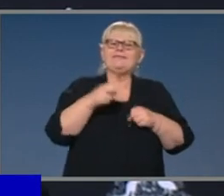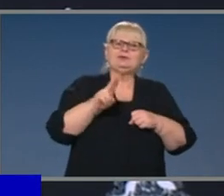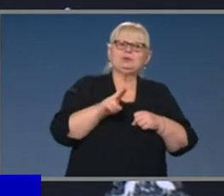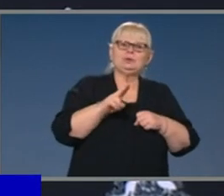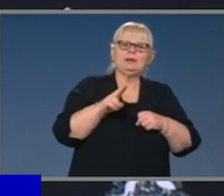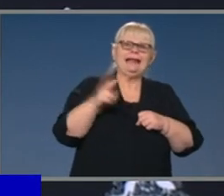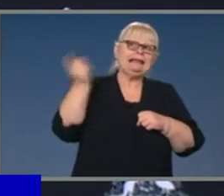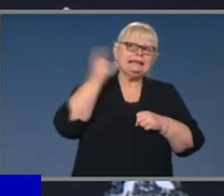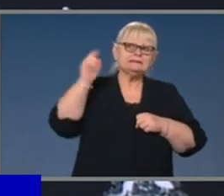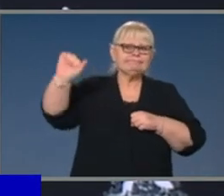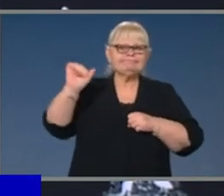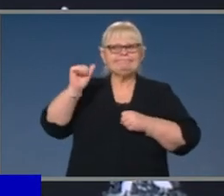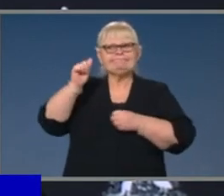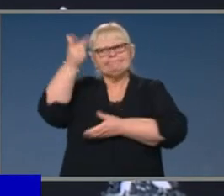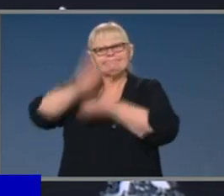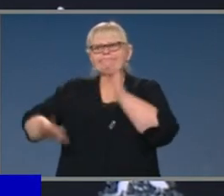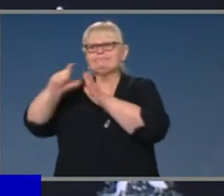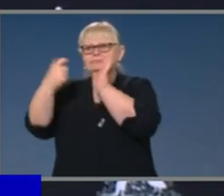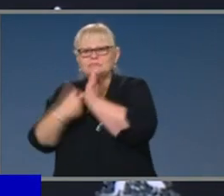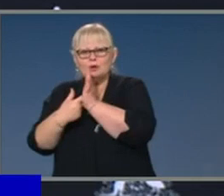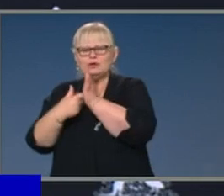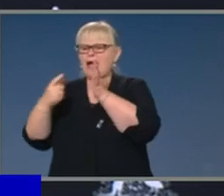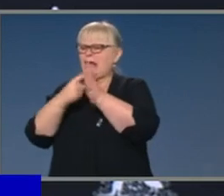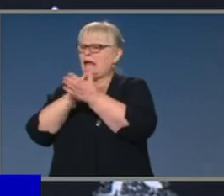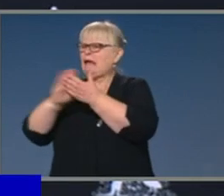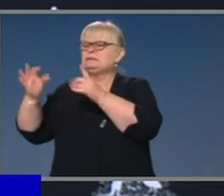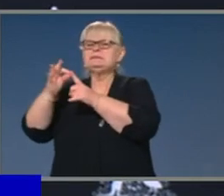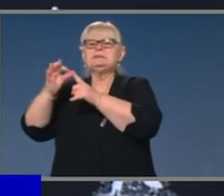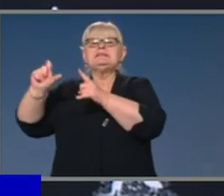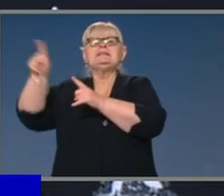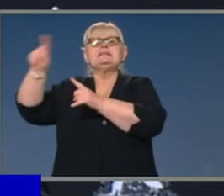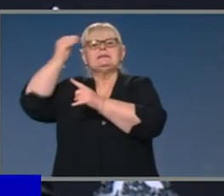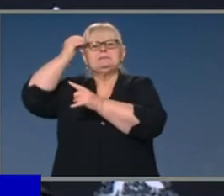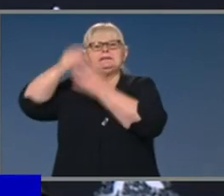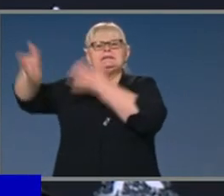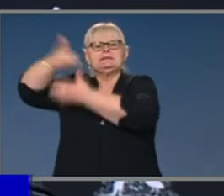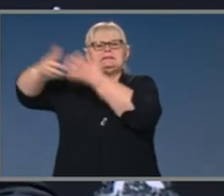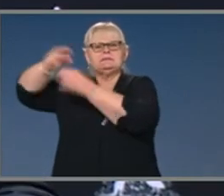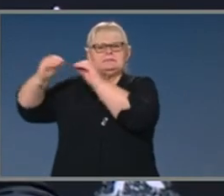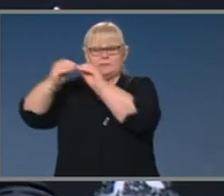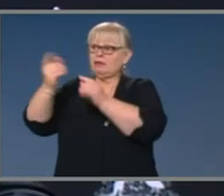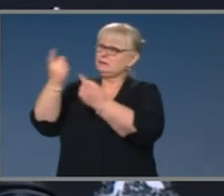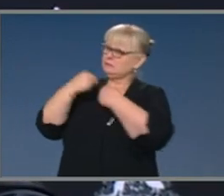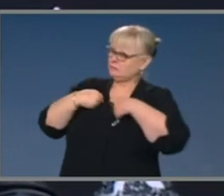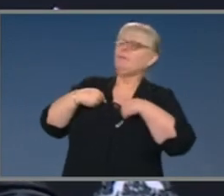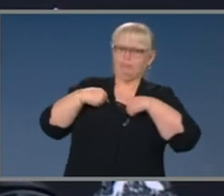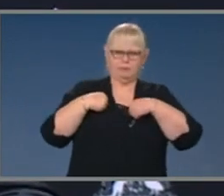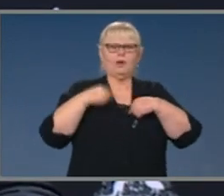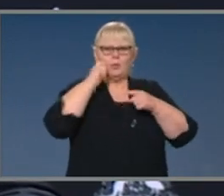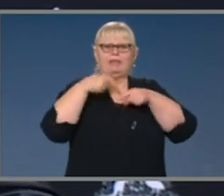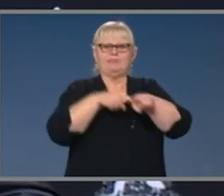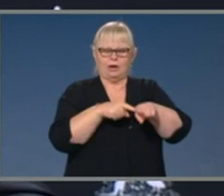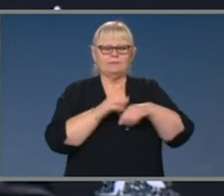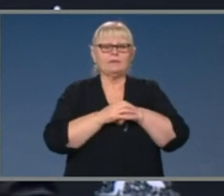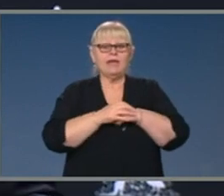medical advice from the medical expert panel of the AHPPC. We are on track for the three-step process to be